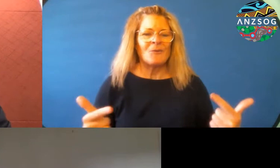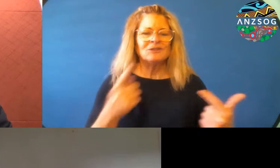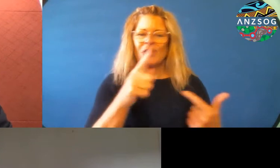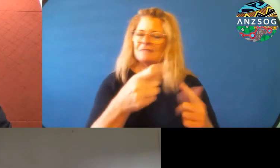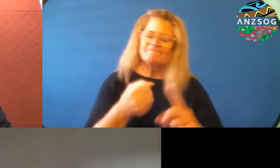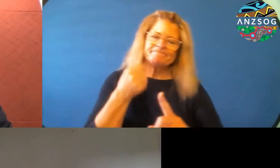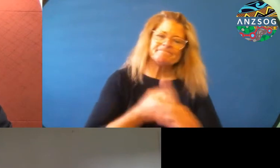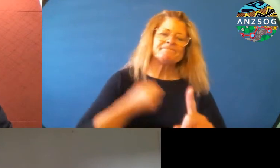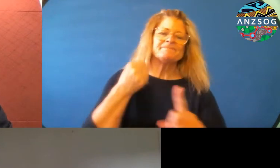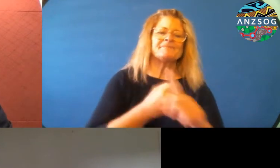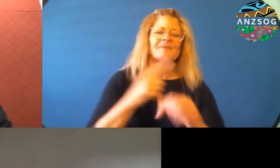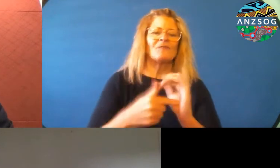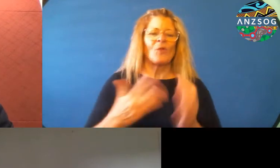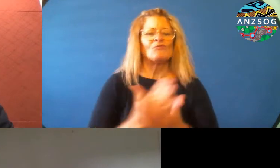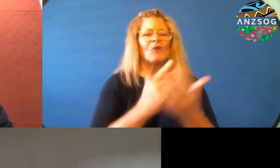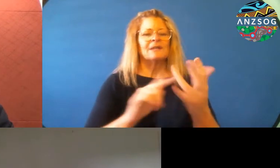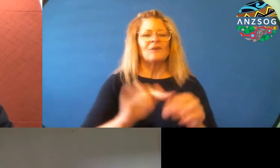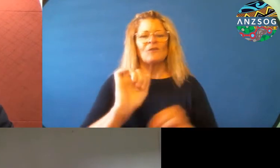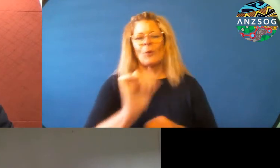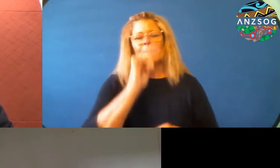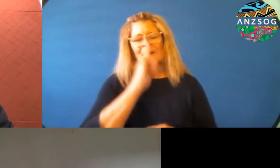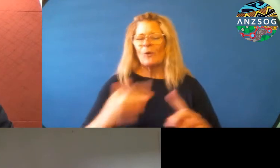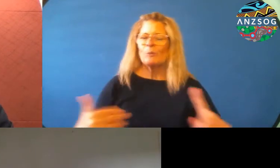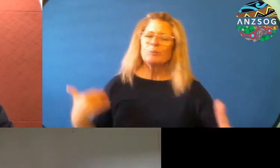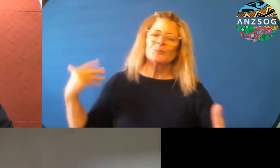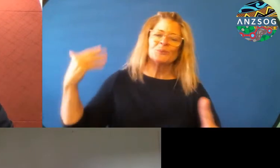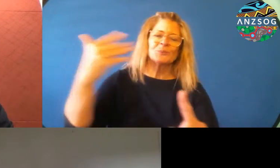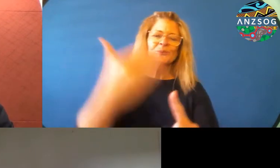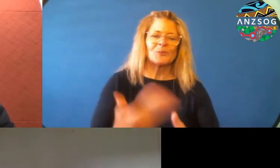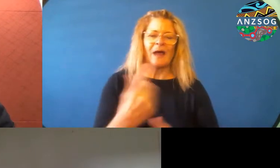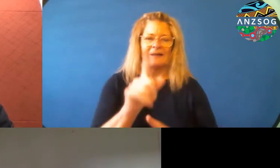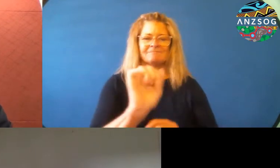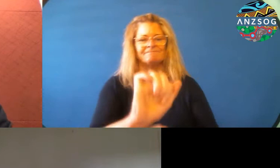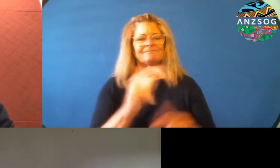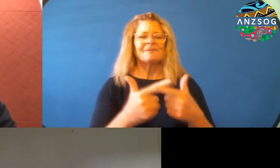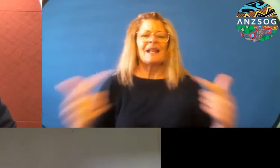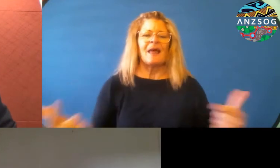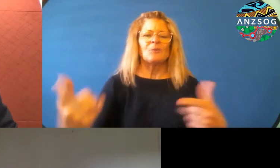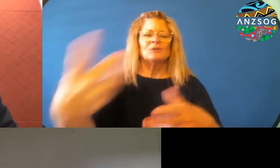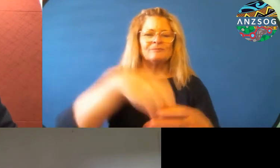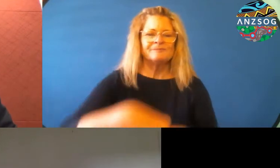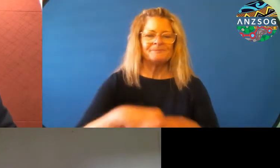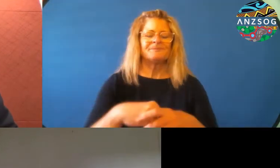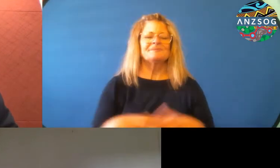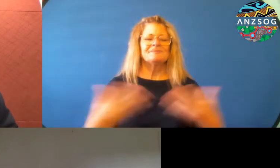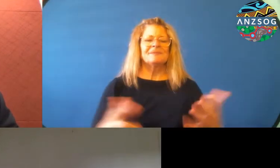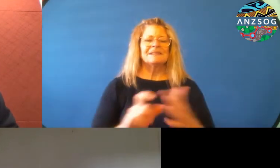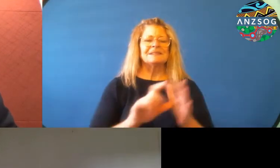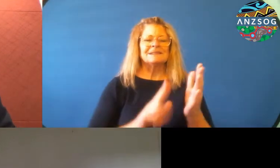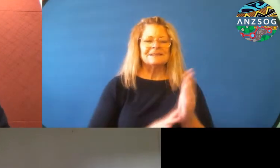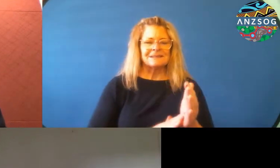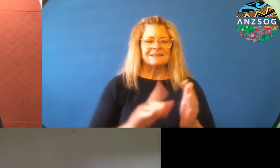for the rights of her people and, uh, and language ever since. Dame Nader, thank you for joining us today.